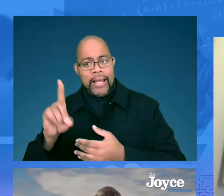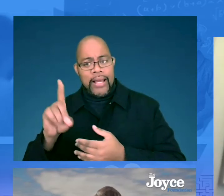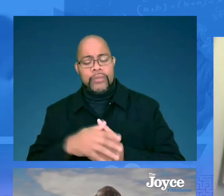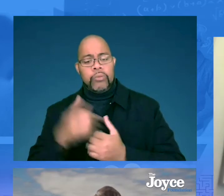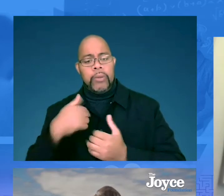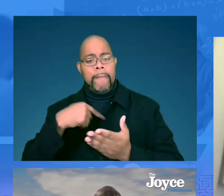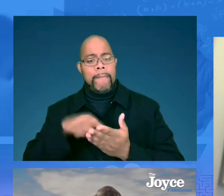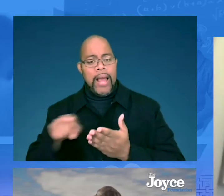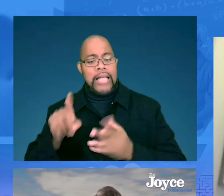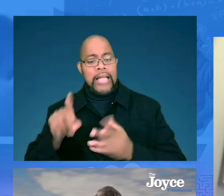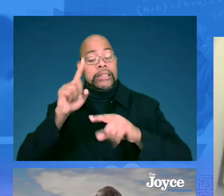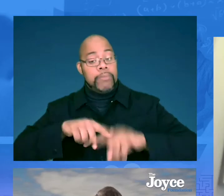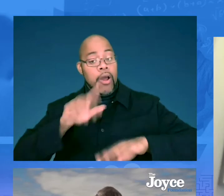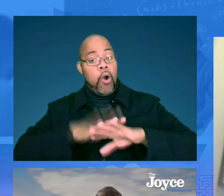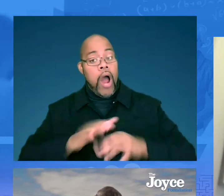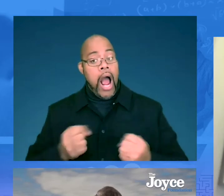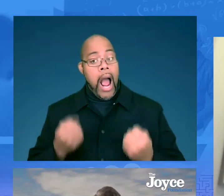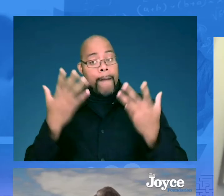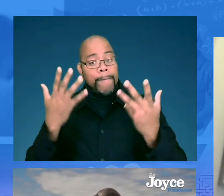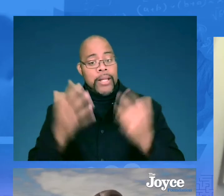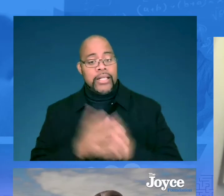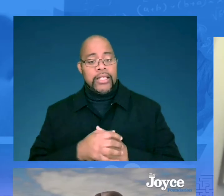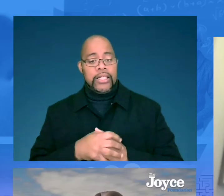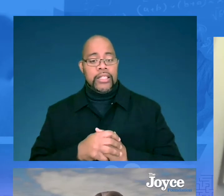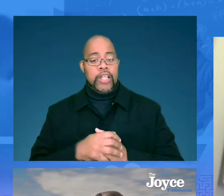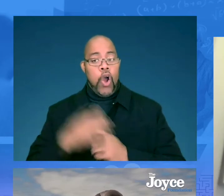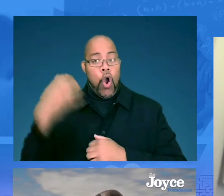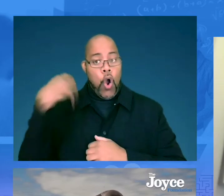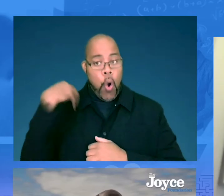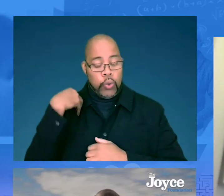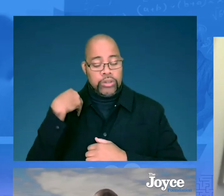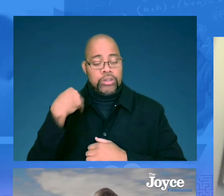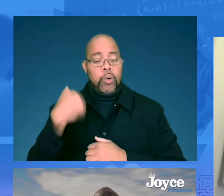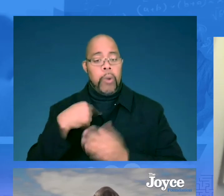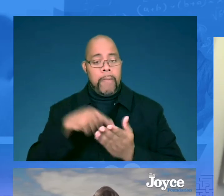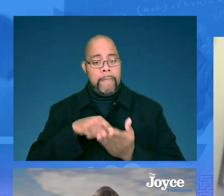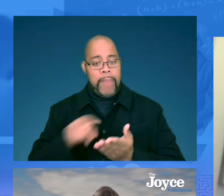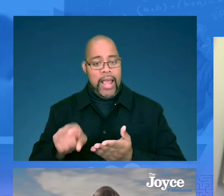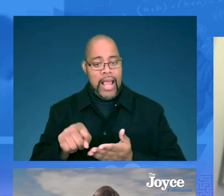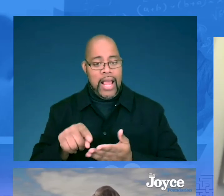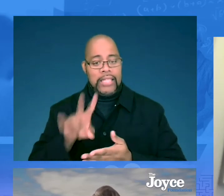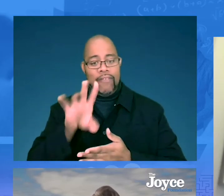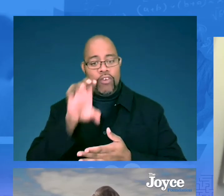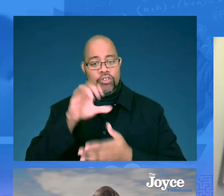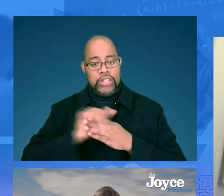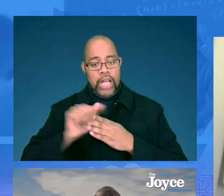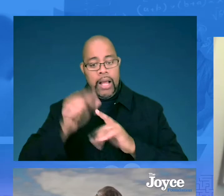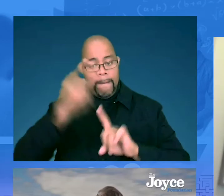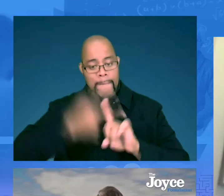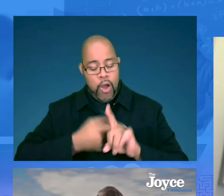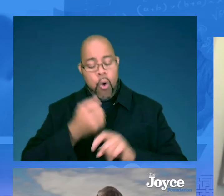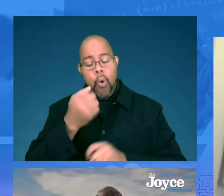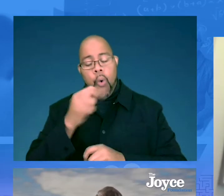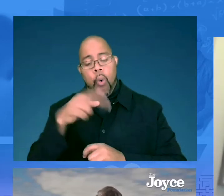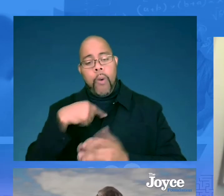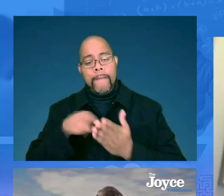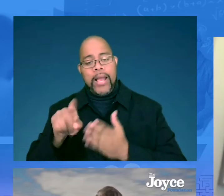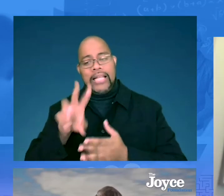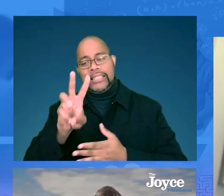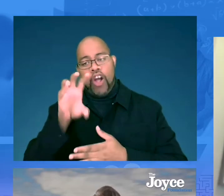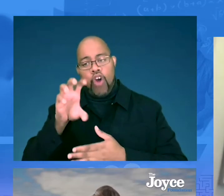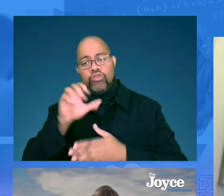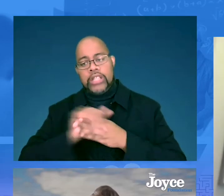we pay them decent stipends, pay, depending on the number of coaches they take, we pay $700